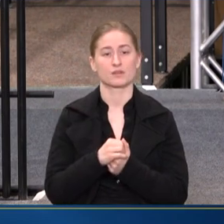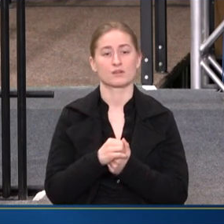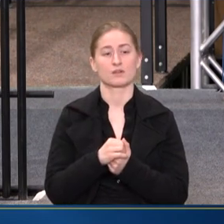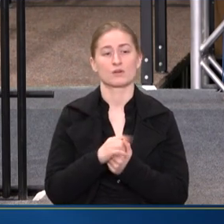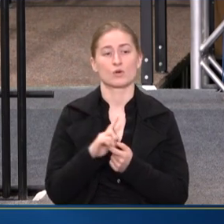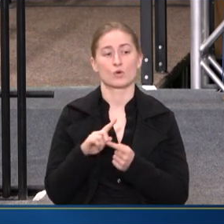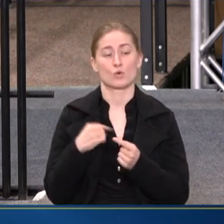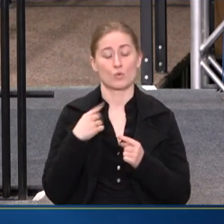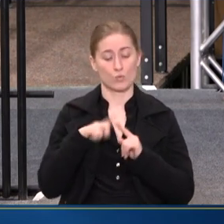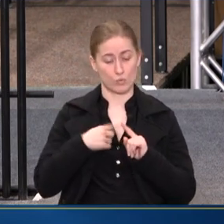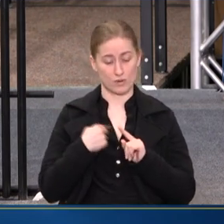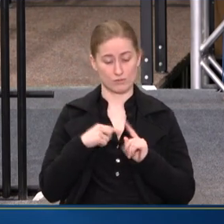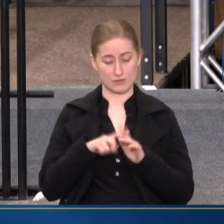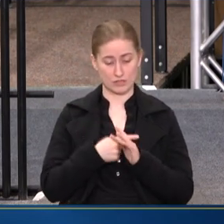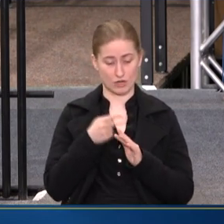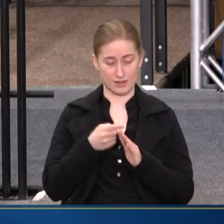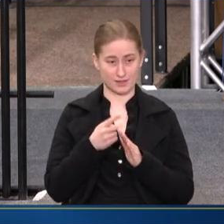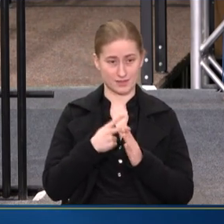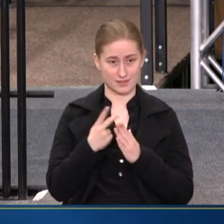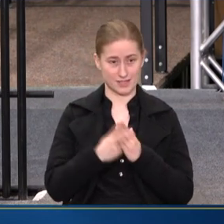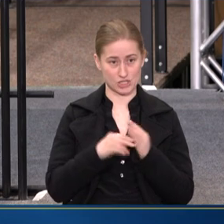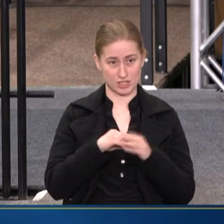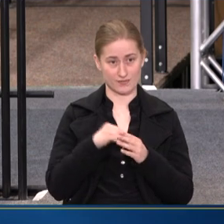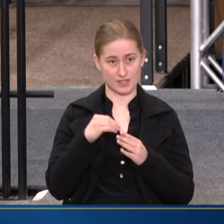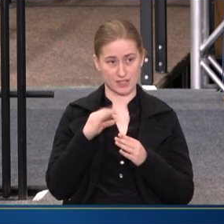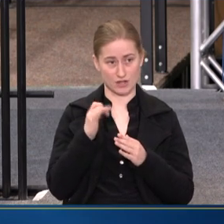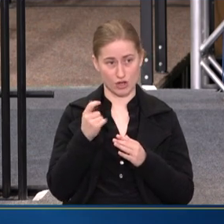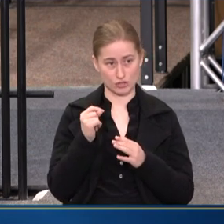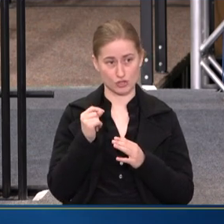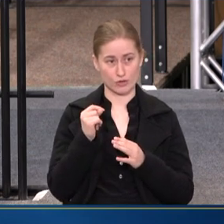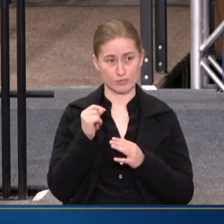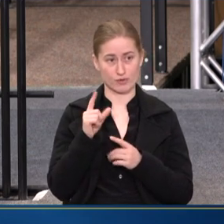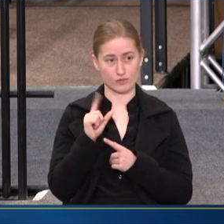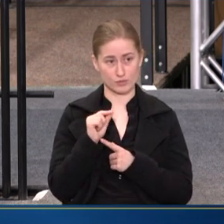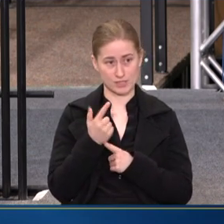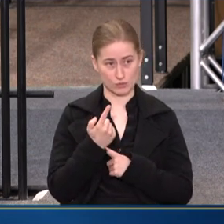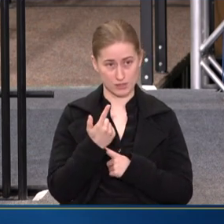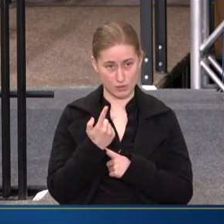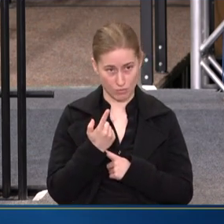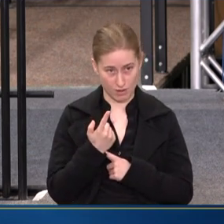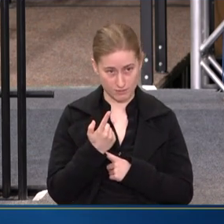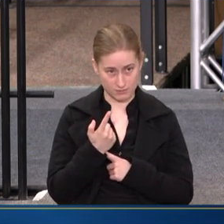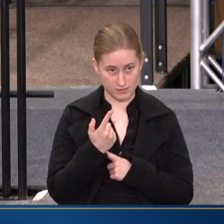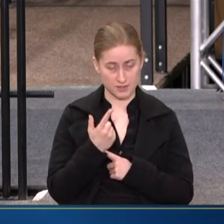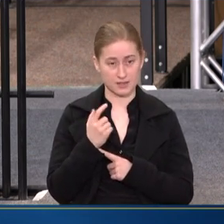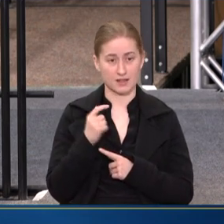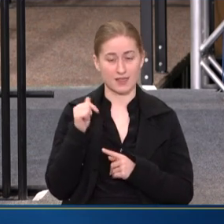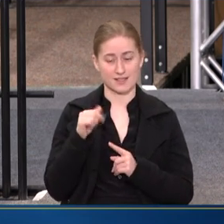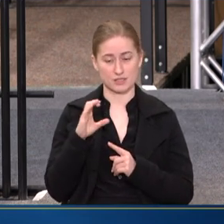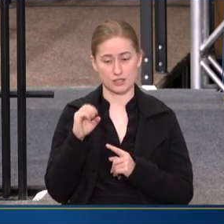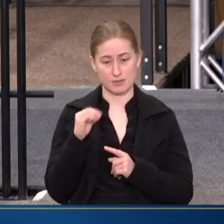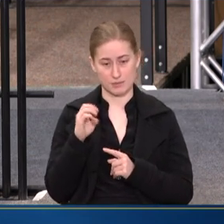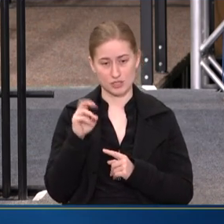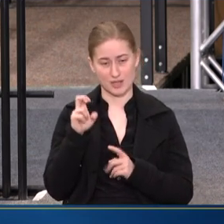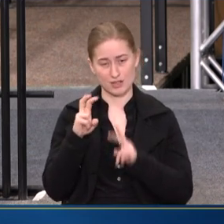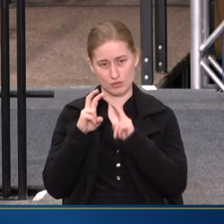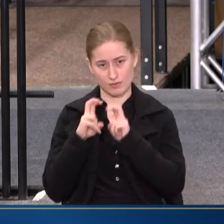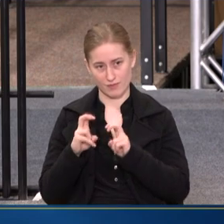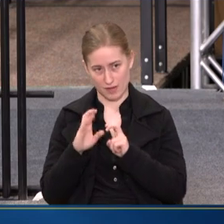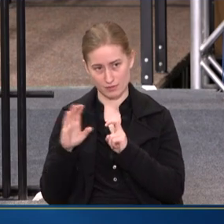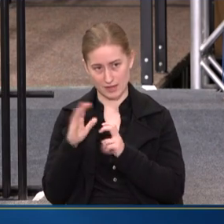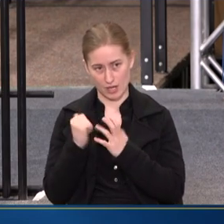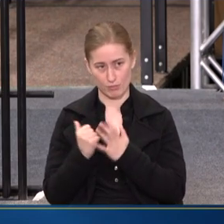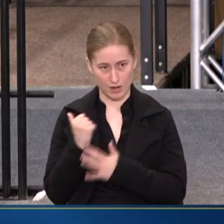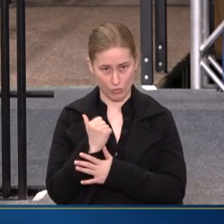When we started this initiative in October of 2021 and the Commission had to evaluate their